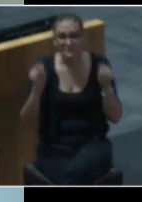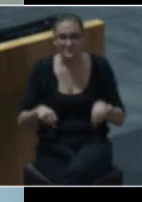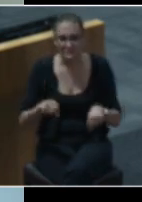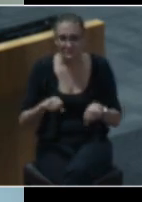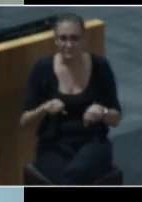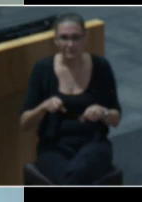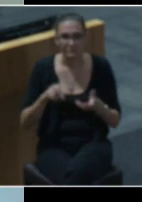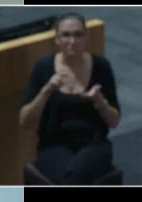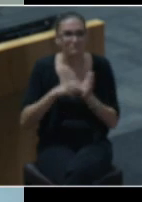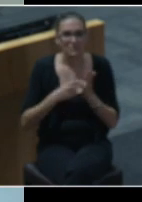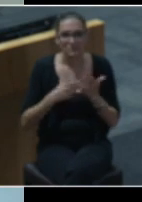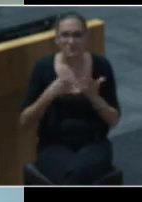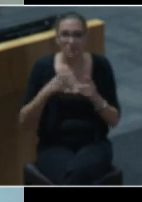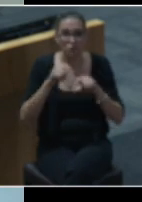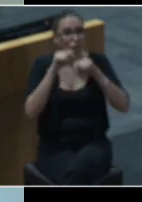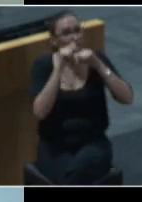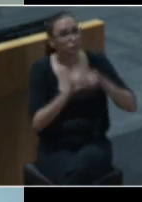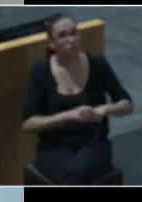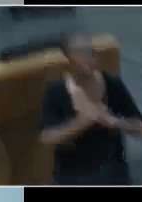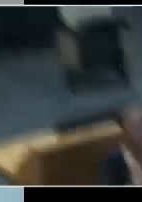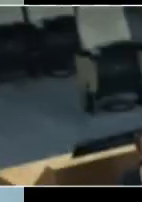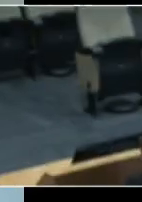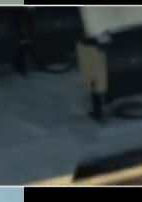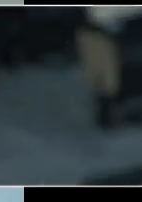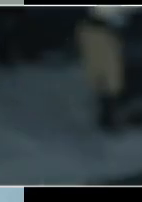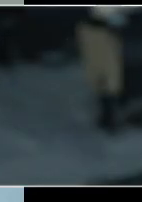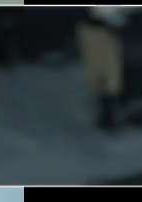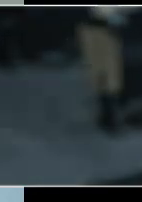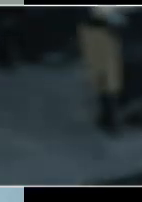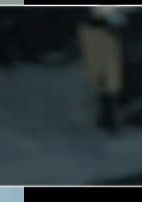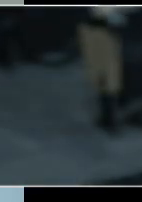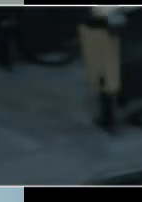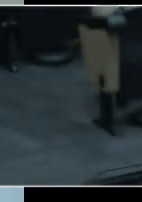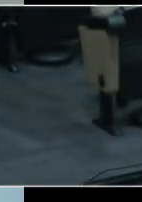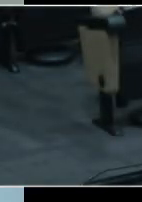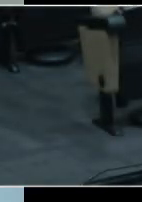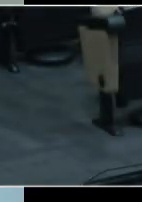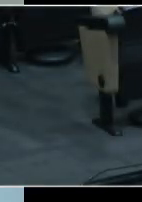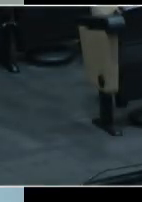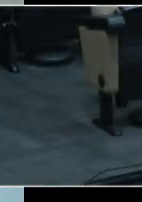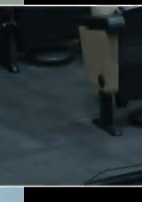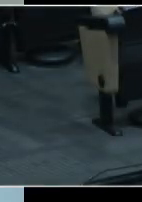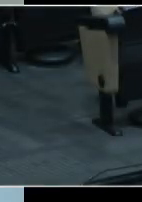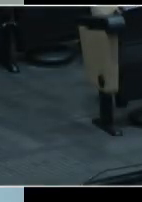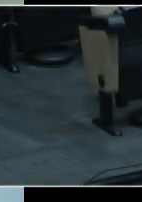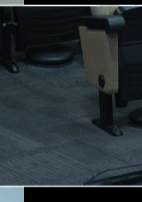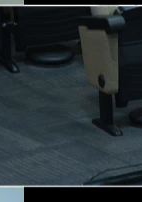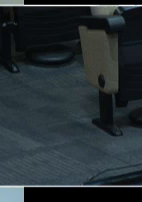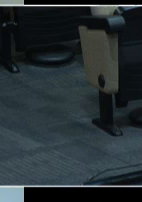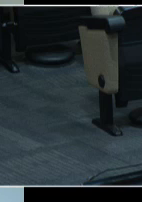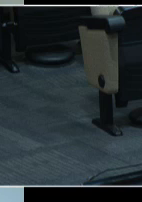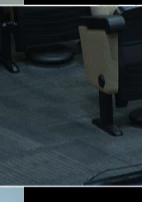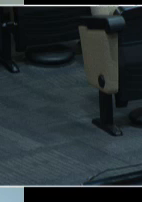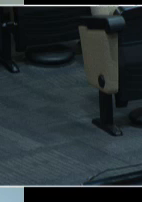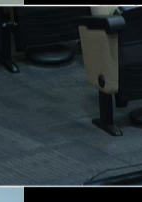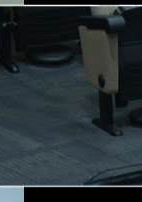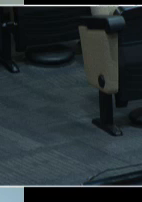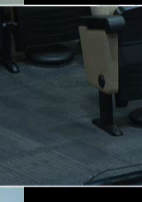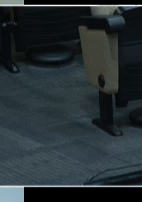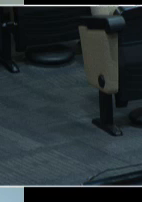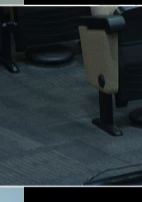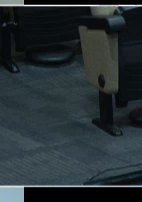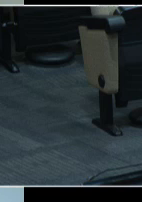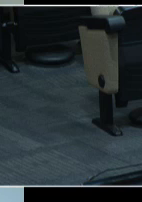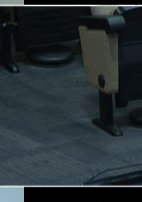rethink traditional police response and instead centers lived experience at the core of its design. A public